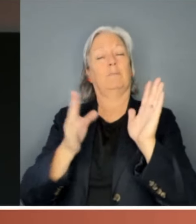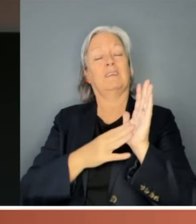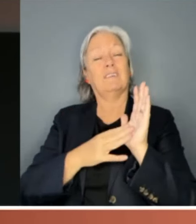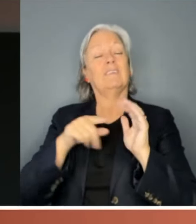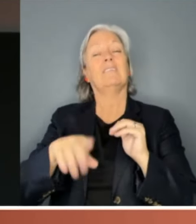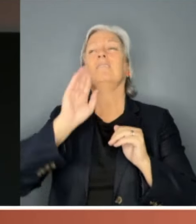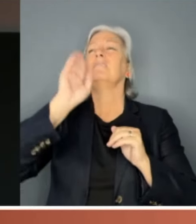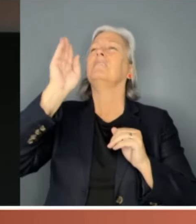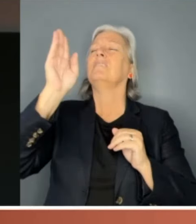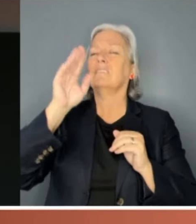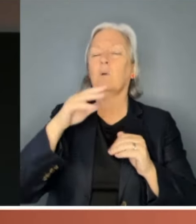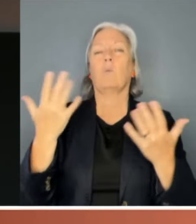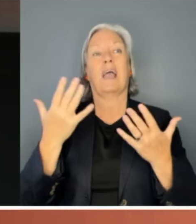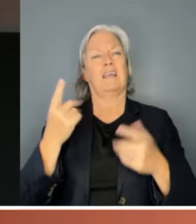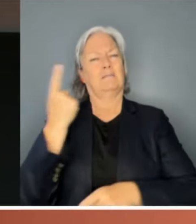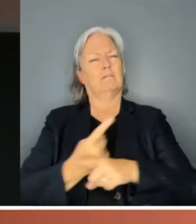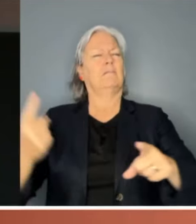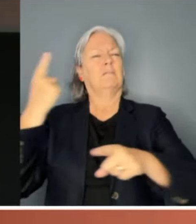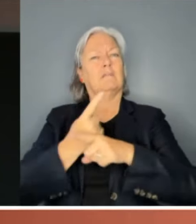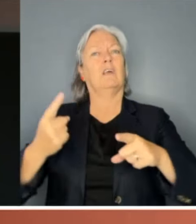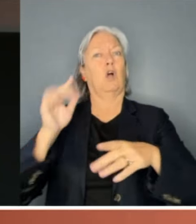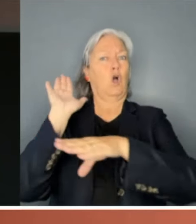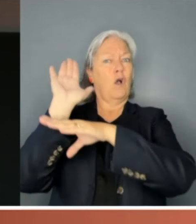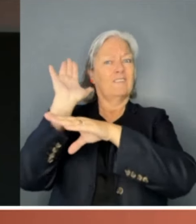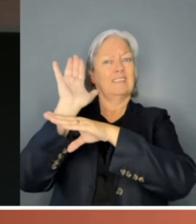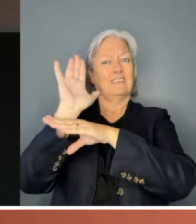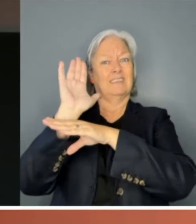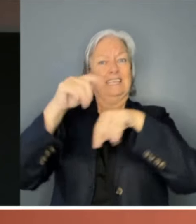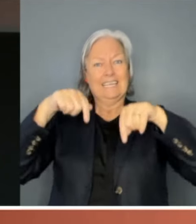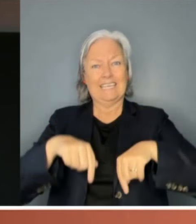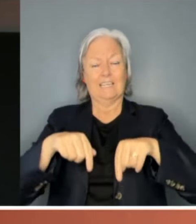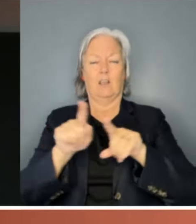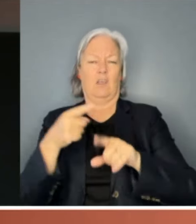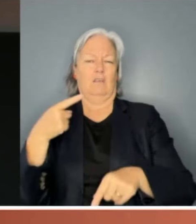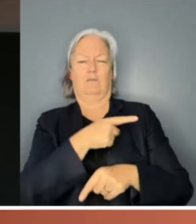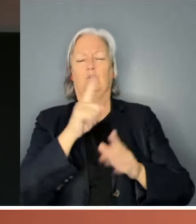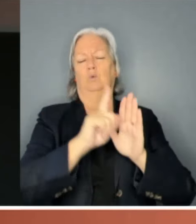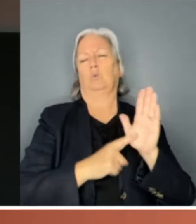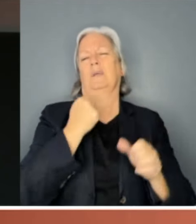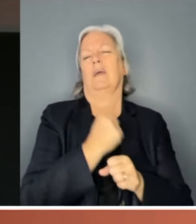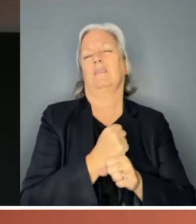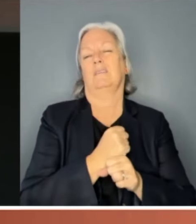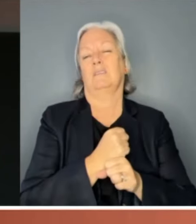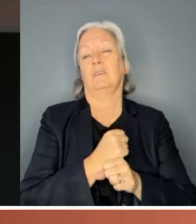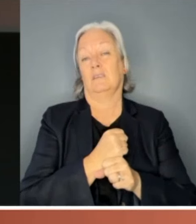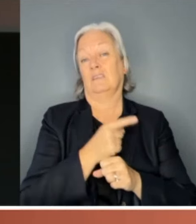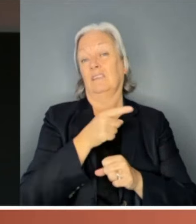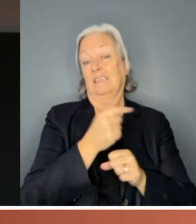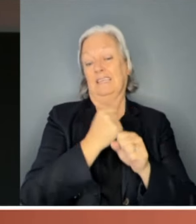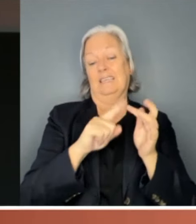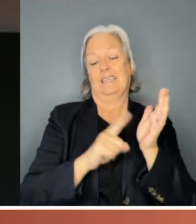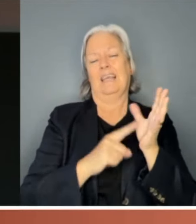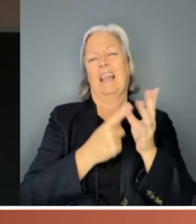discussed around the world like this one. And all because Gillard called out and rallied against a